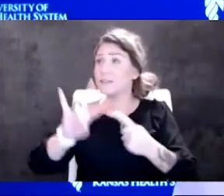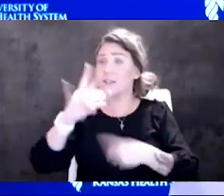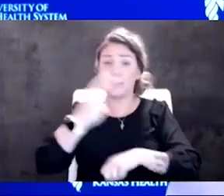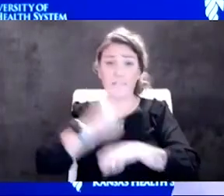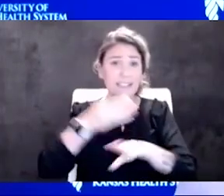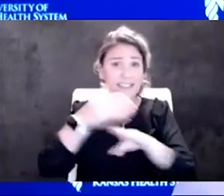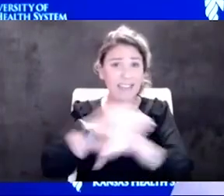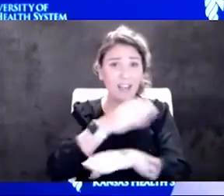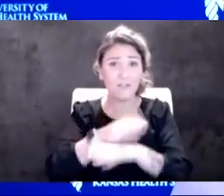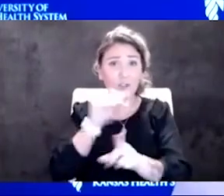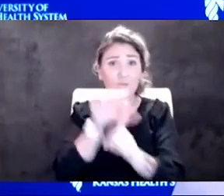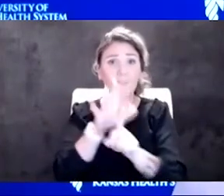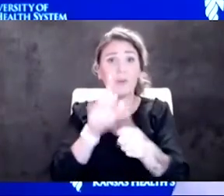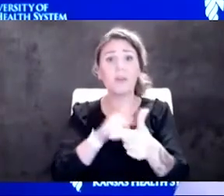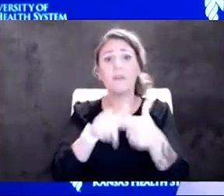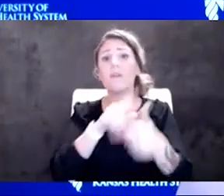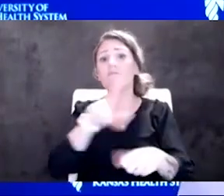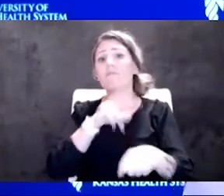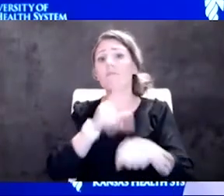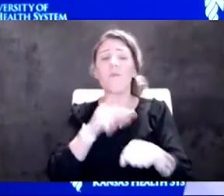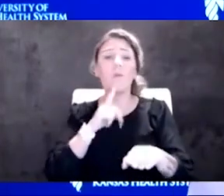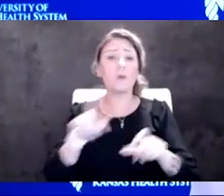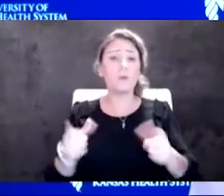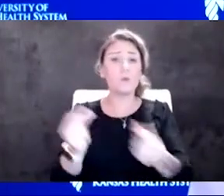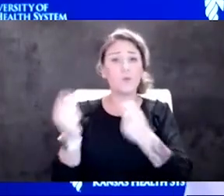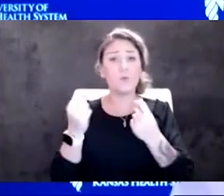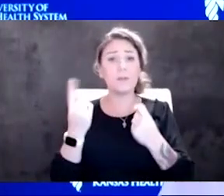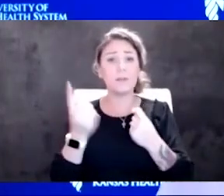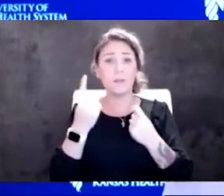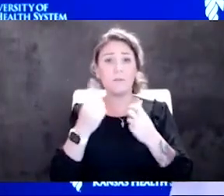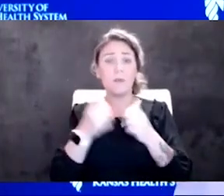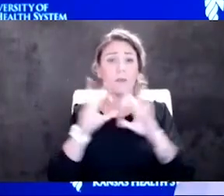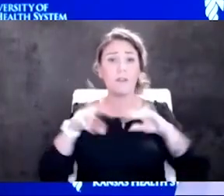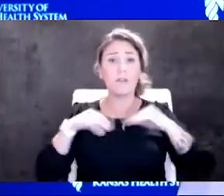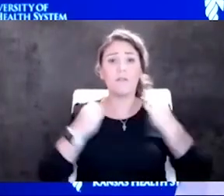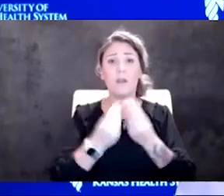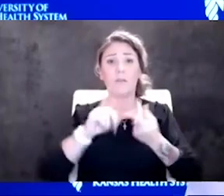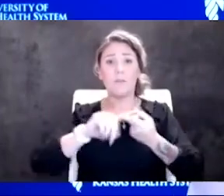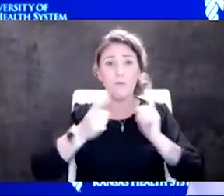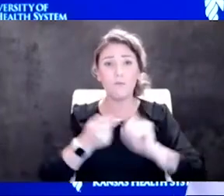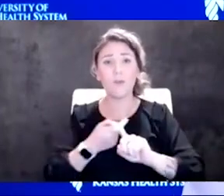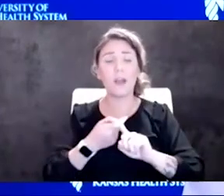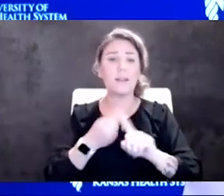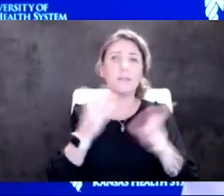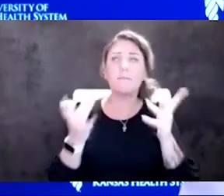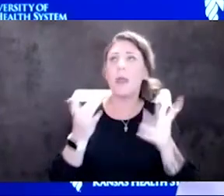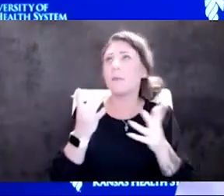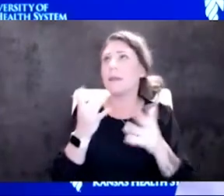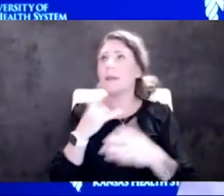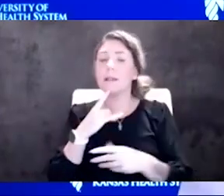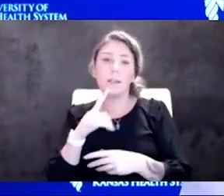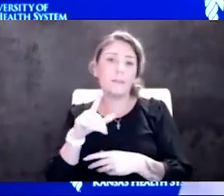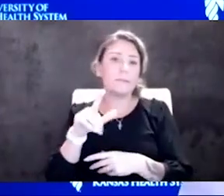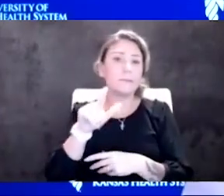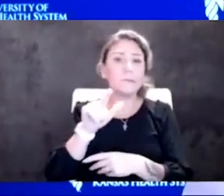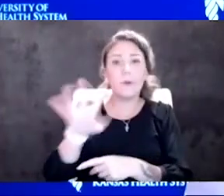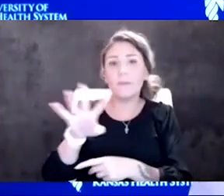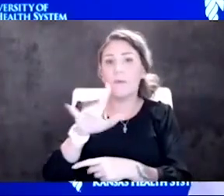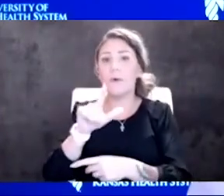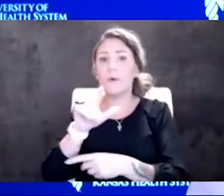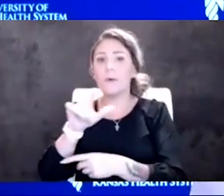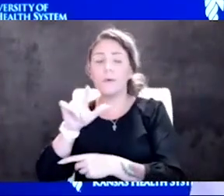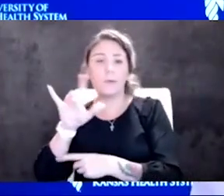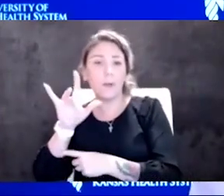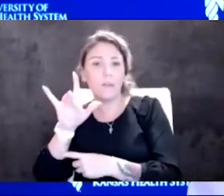And then, of course, if you're going to be doing something with with family and friends, say on the 24th or 25th, maybe get an antigen test or a home